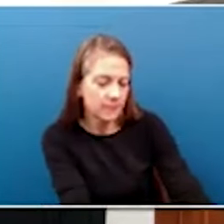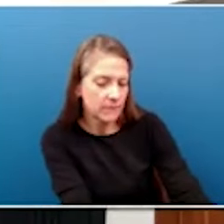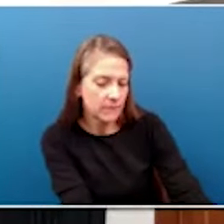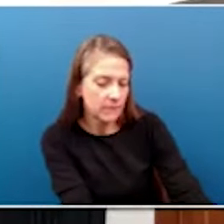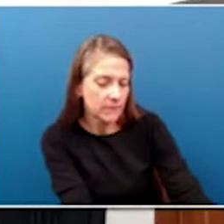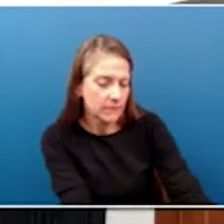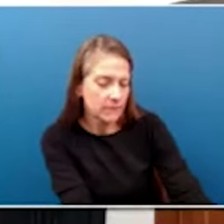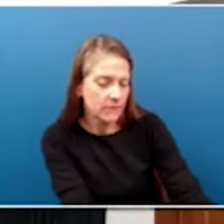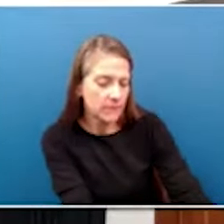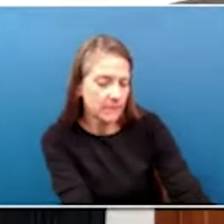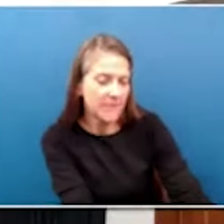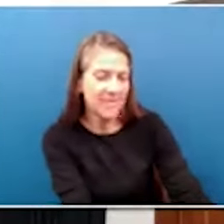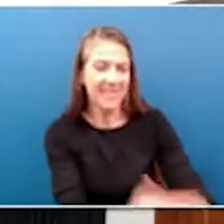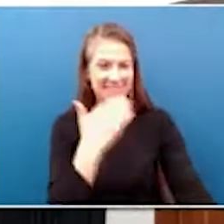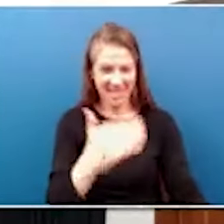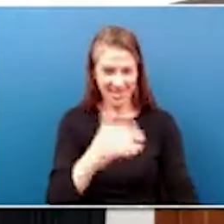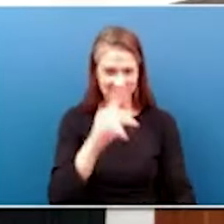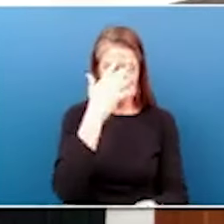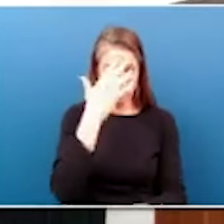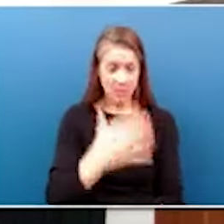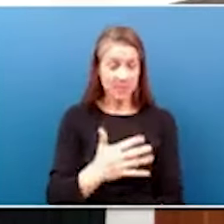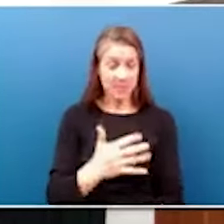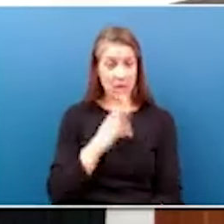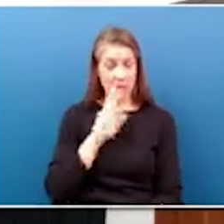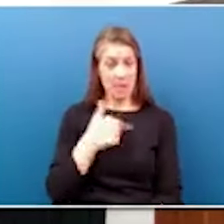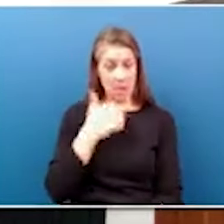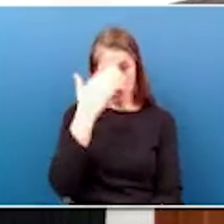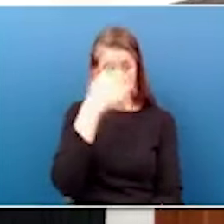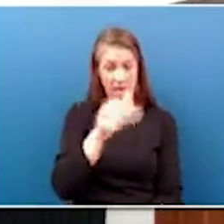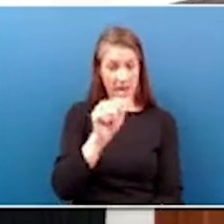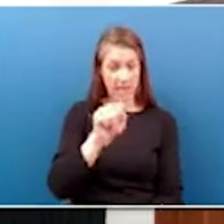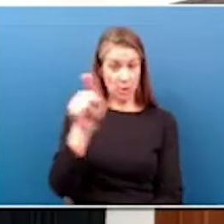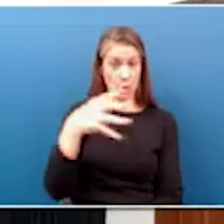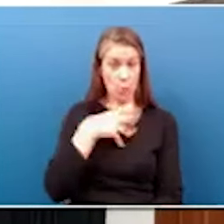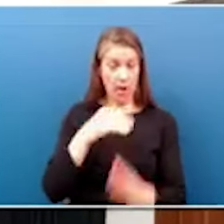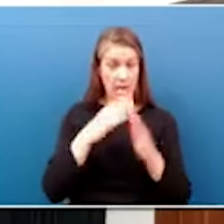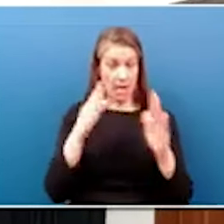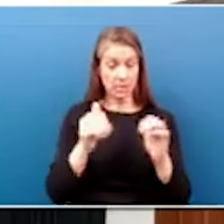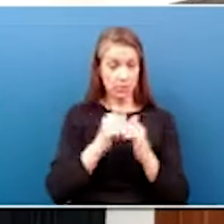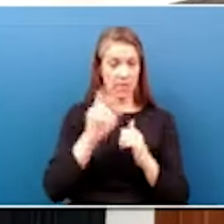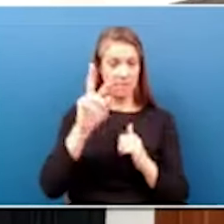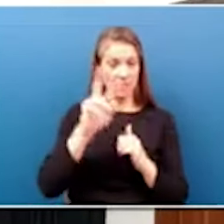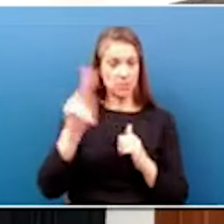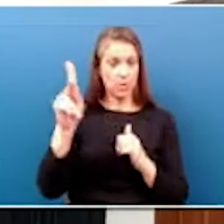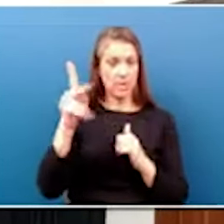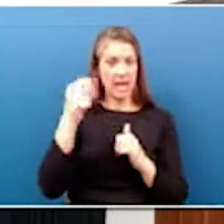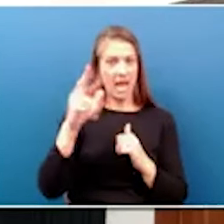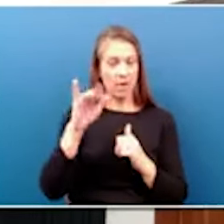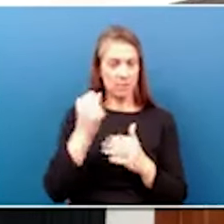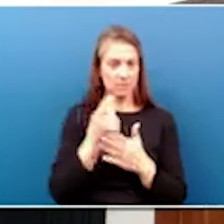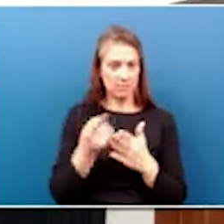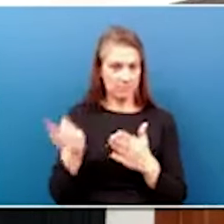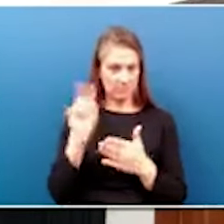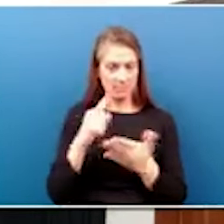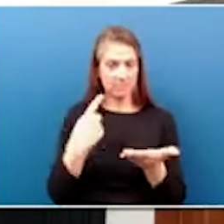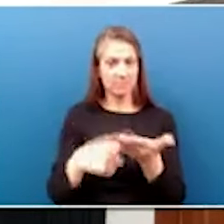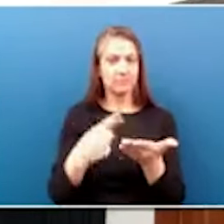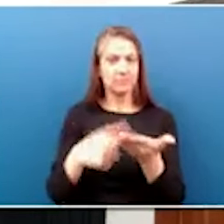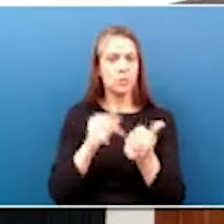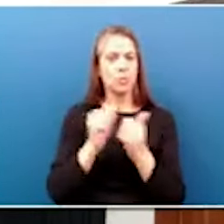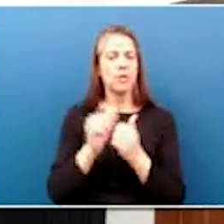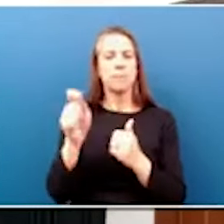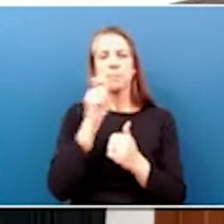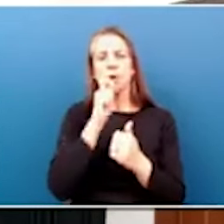Thank you, Governor. And speaking of, I know you were at the White House with Vice President Harris last week for a discussion on marijuana reform